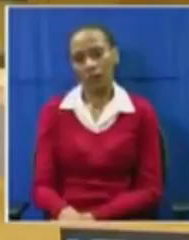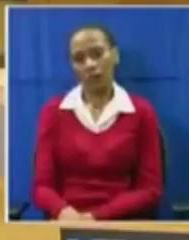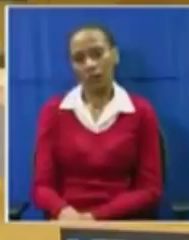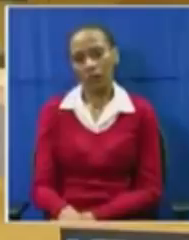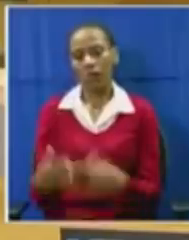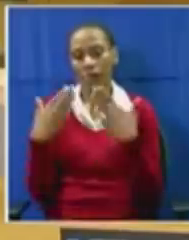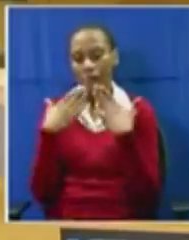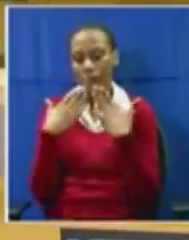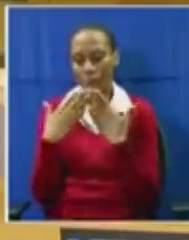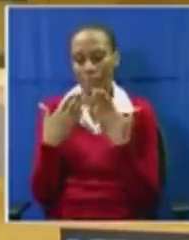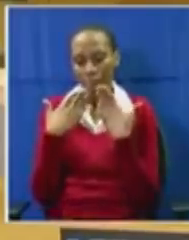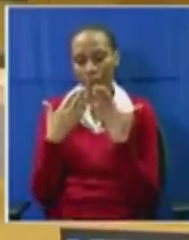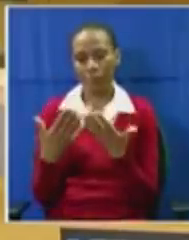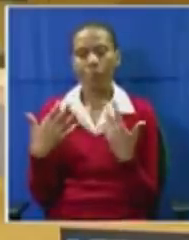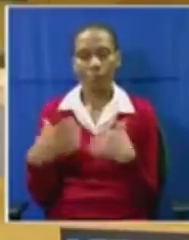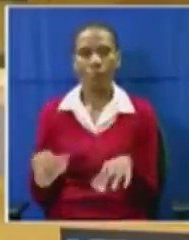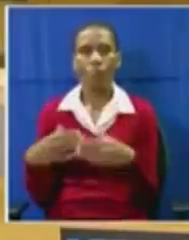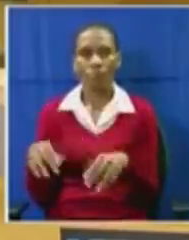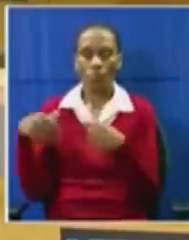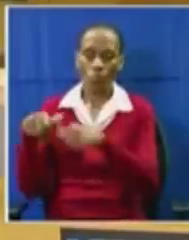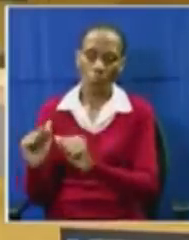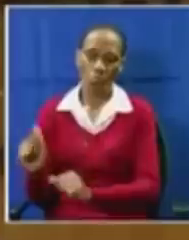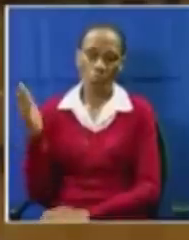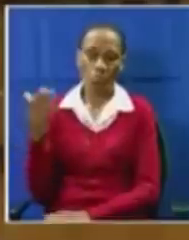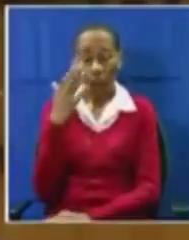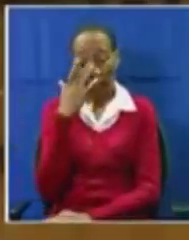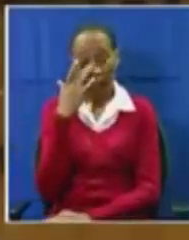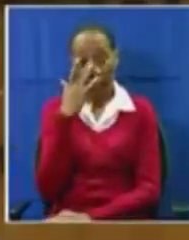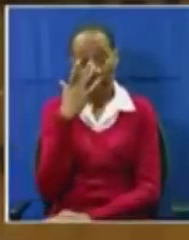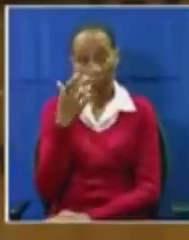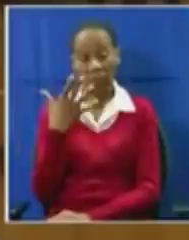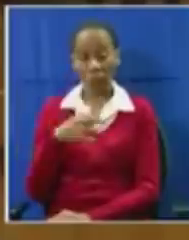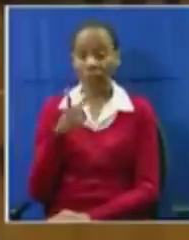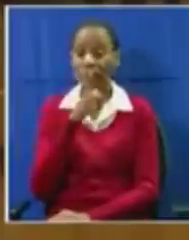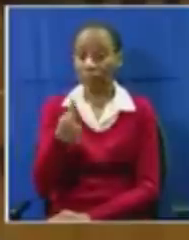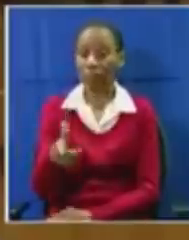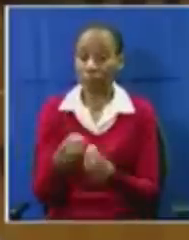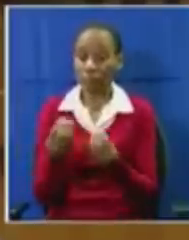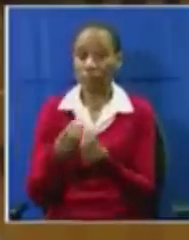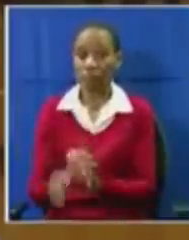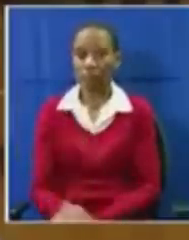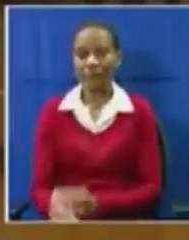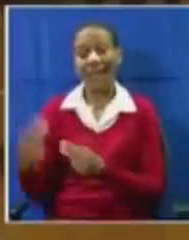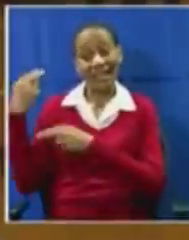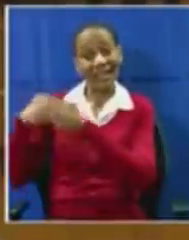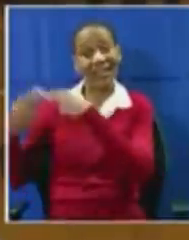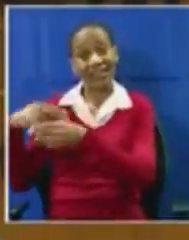Thank you, thank you very much, Honorable Chairperson. Well, I can tell you something. This is history.